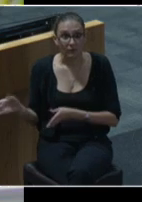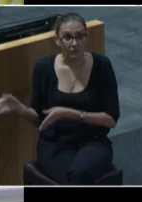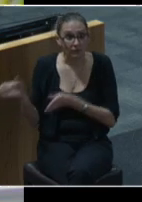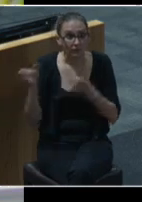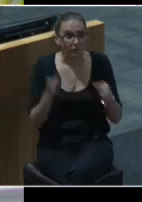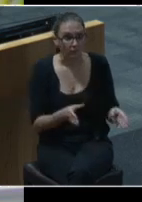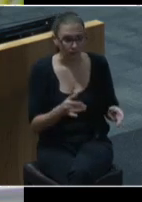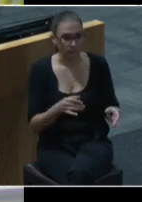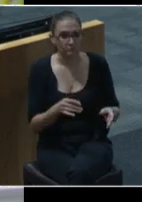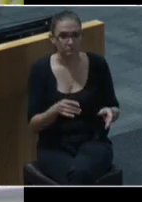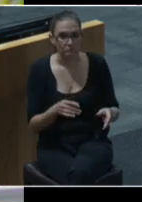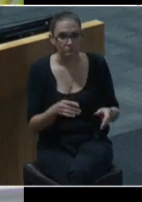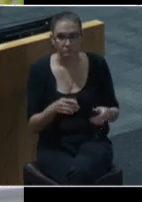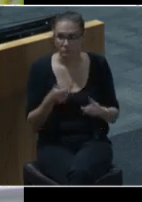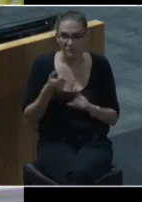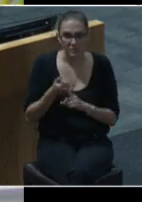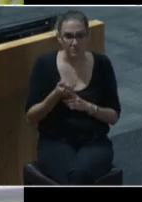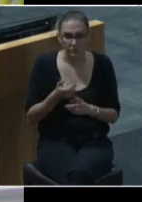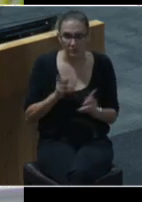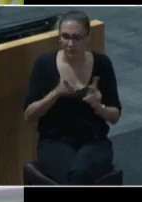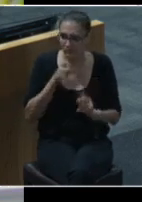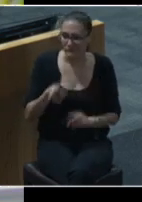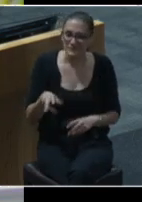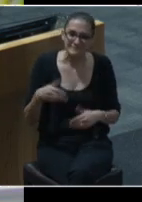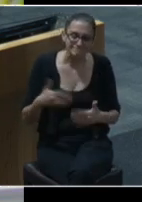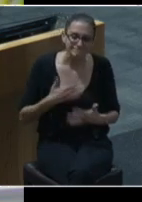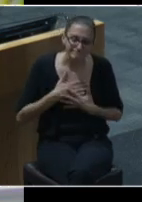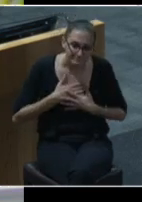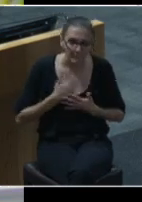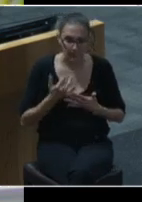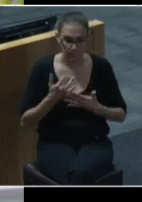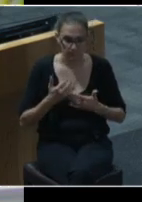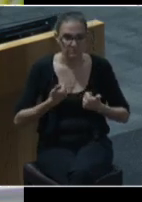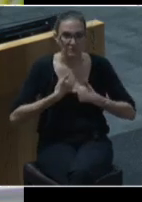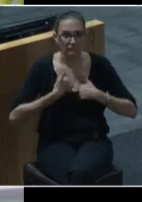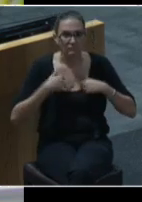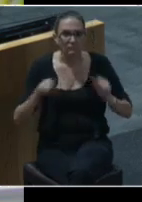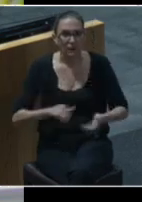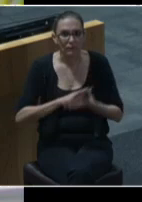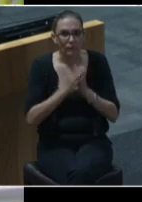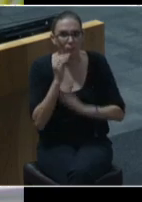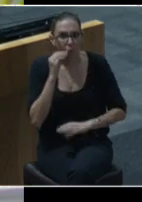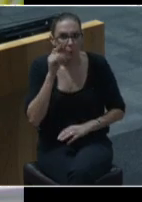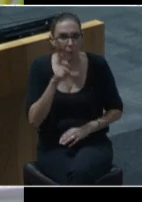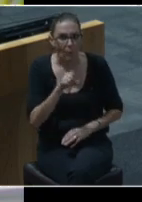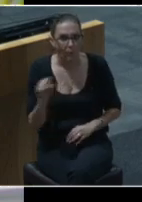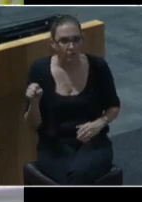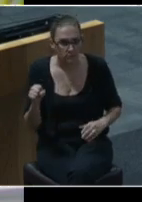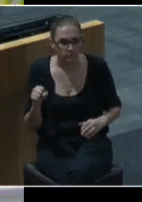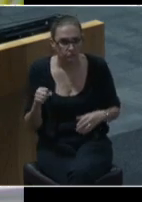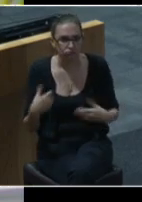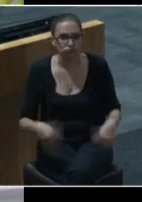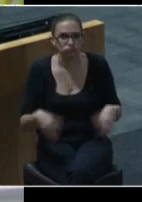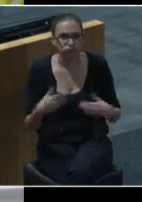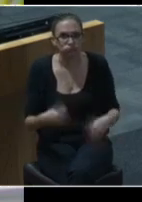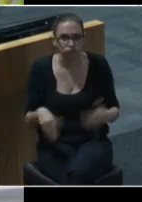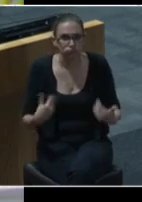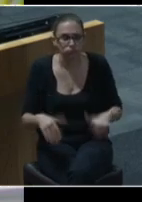make ends meet themselves and are at risk of homelessness becoming their own personal reality